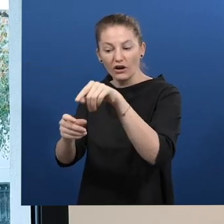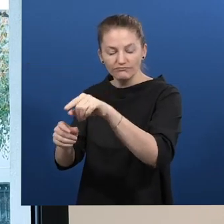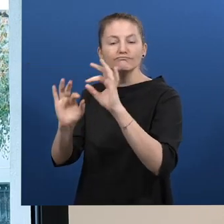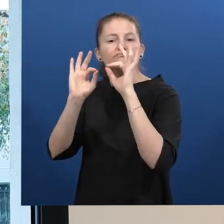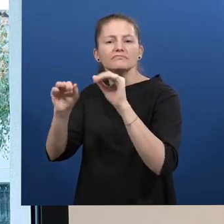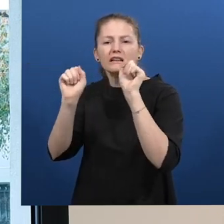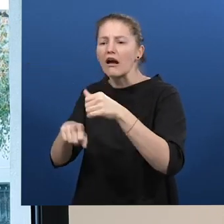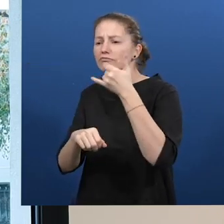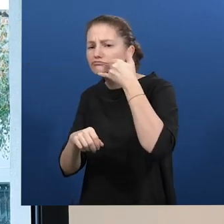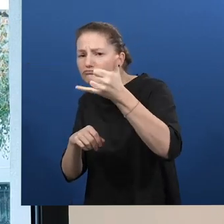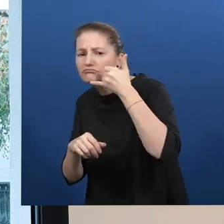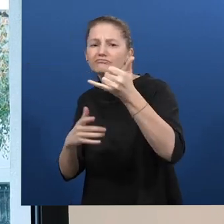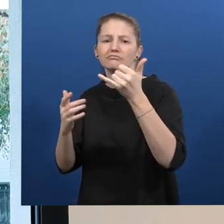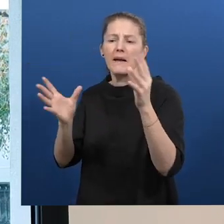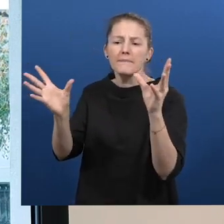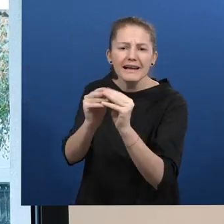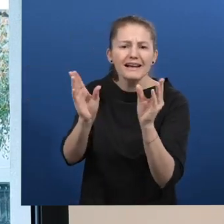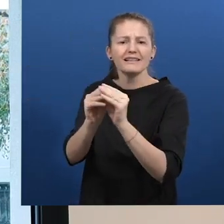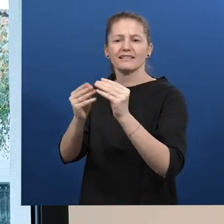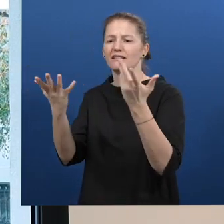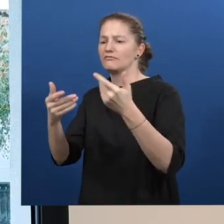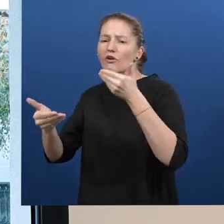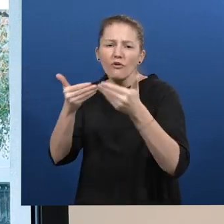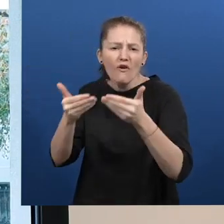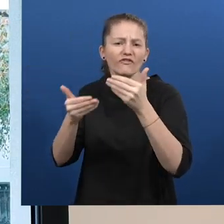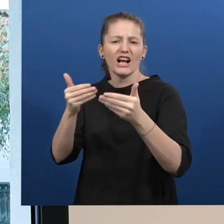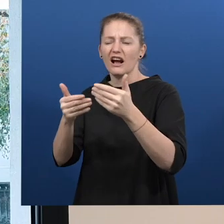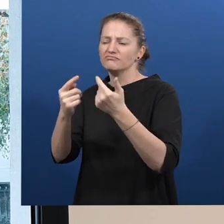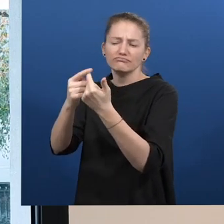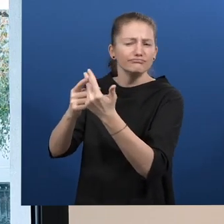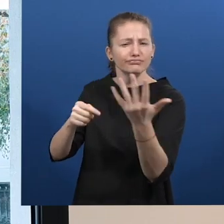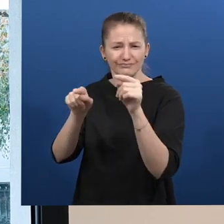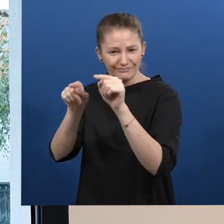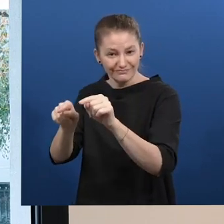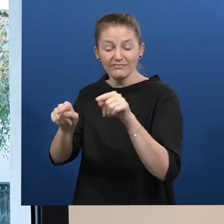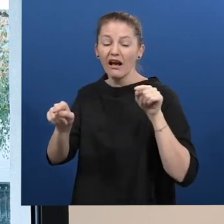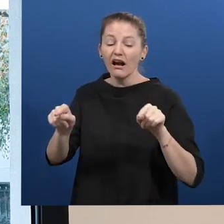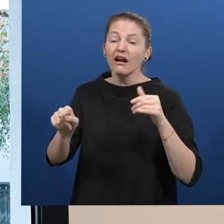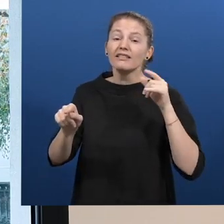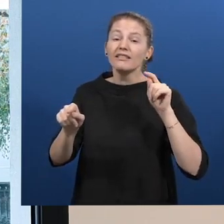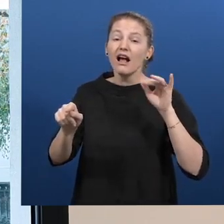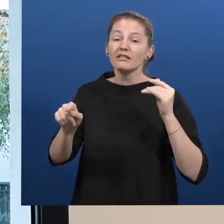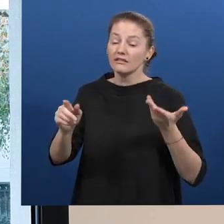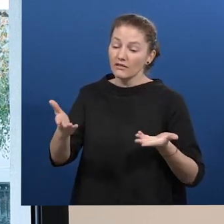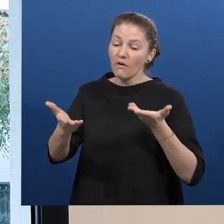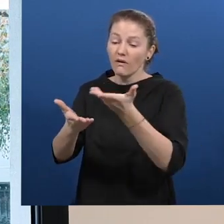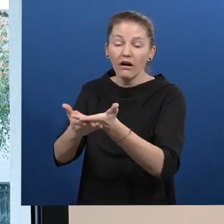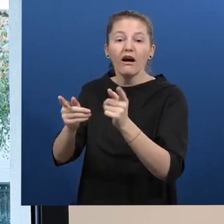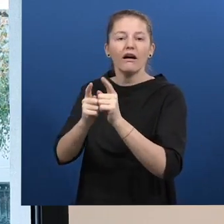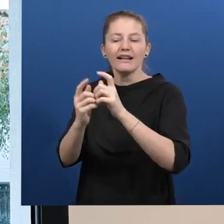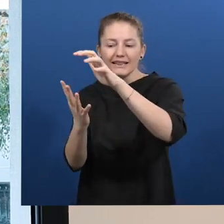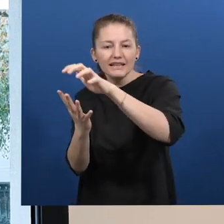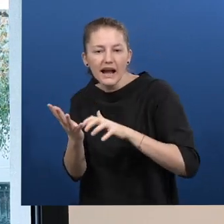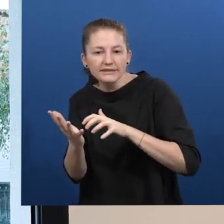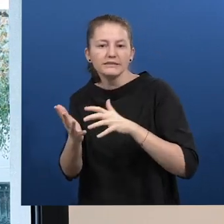deaf people at work for phone calls, meetings, videoconferences, trainings. This offers live transcription and sign language video